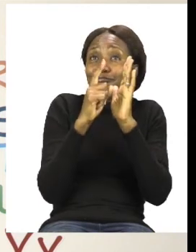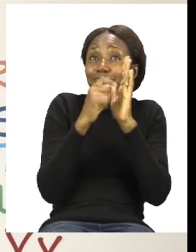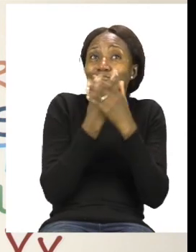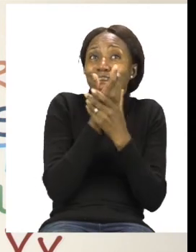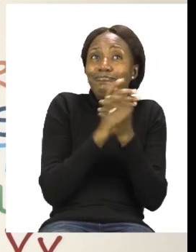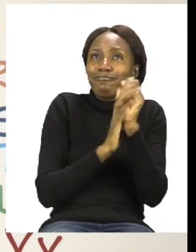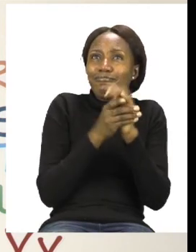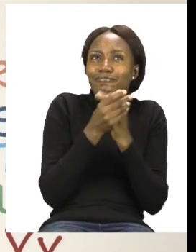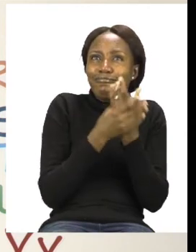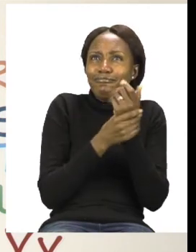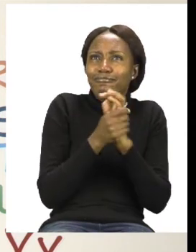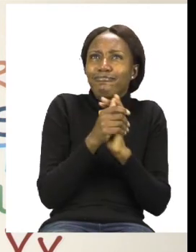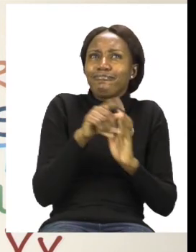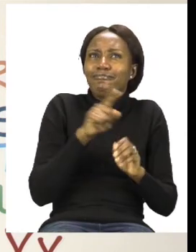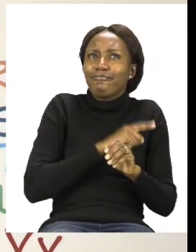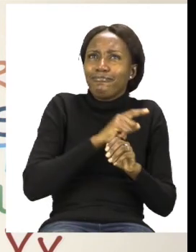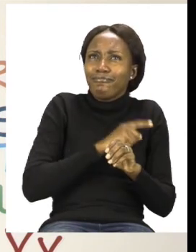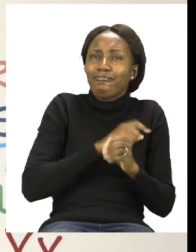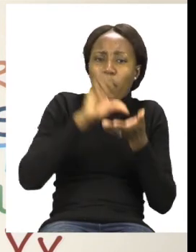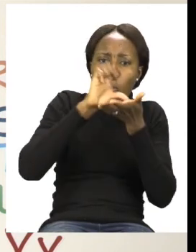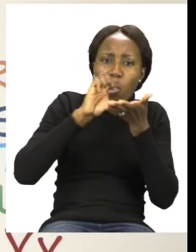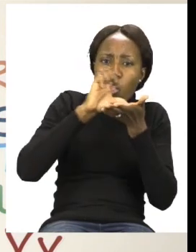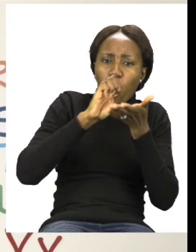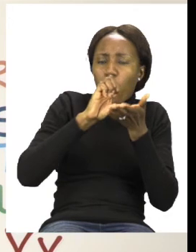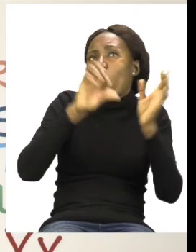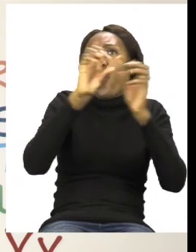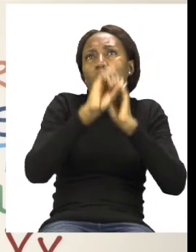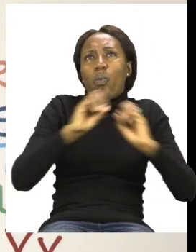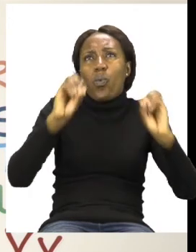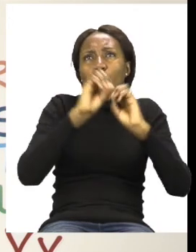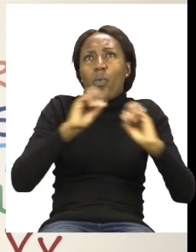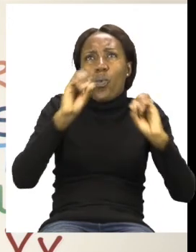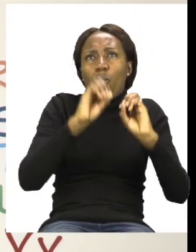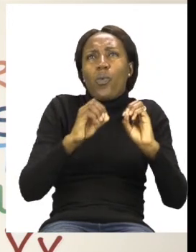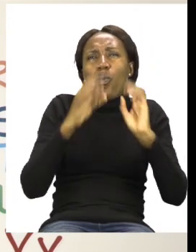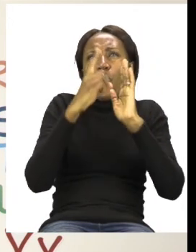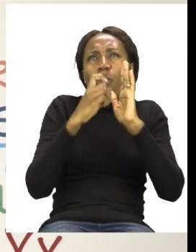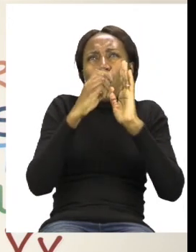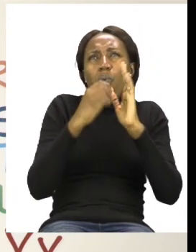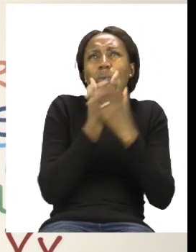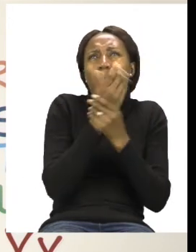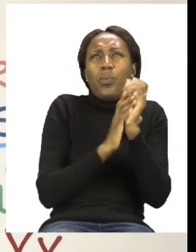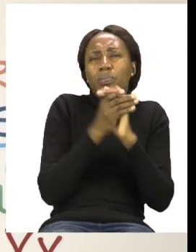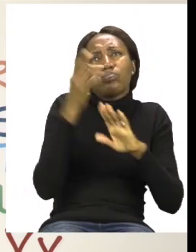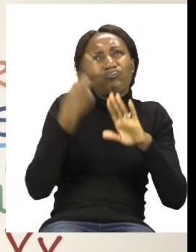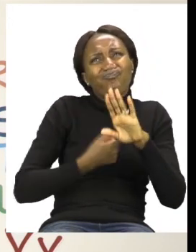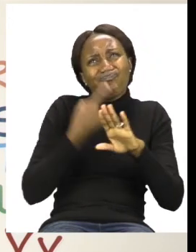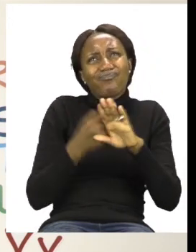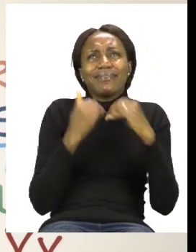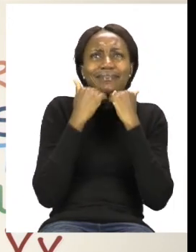sanitize, we are trying to make sure that the germs stay far away. So sanitize as often as you can.